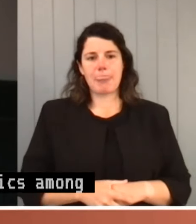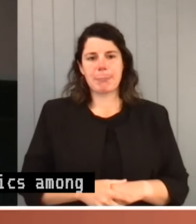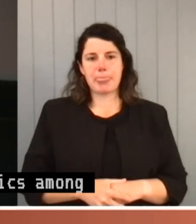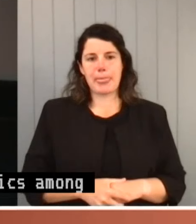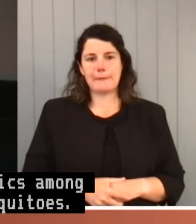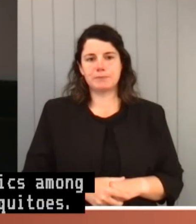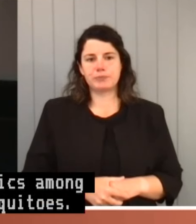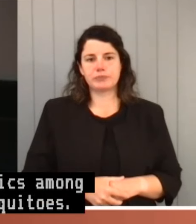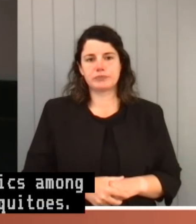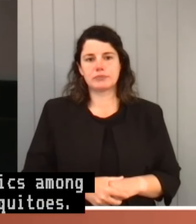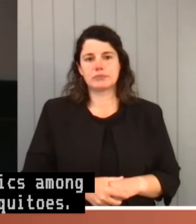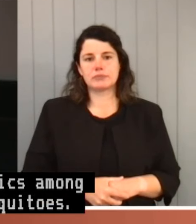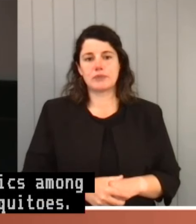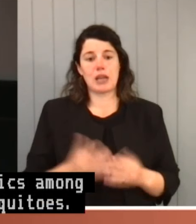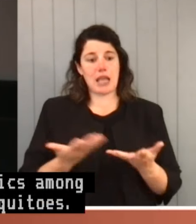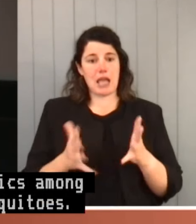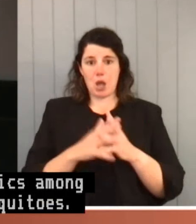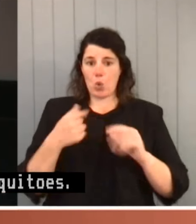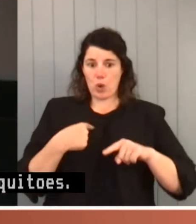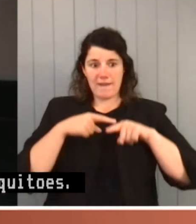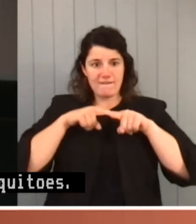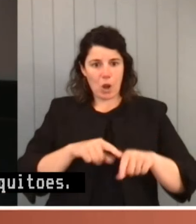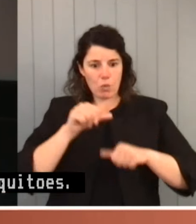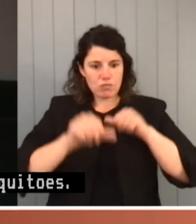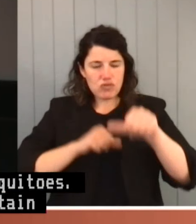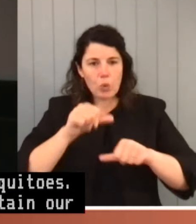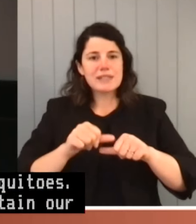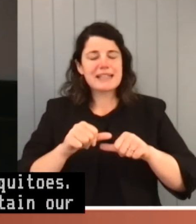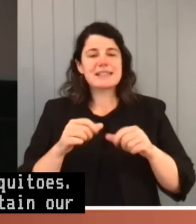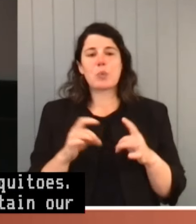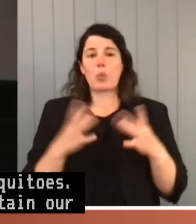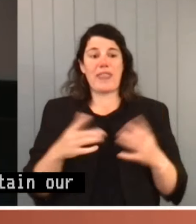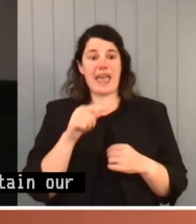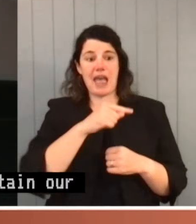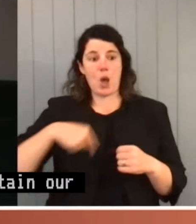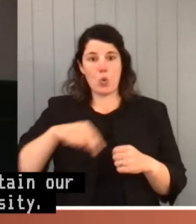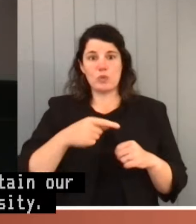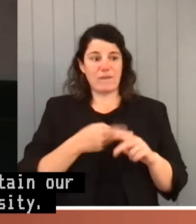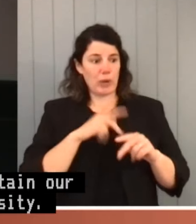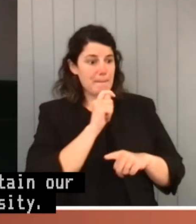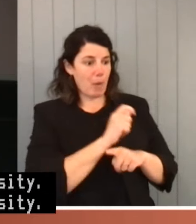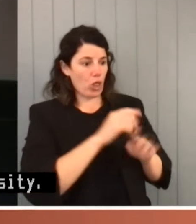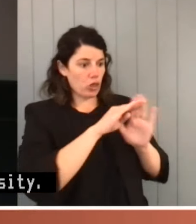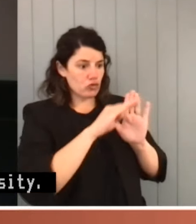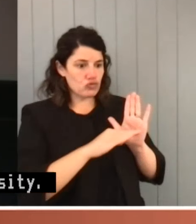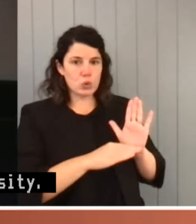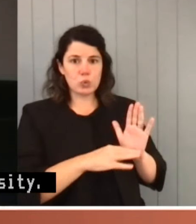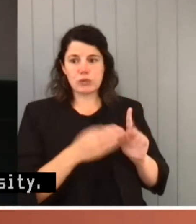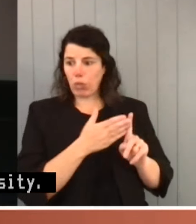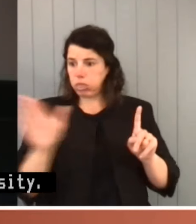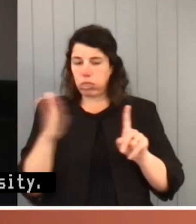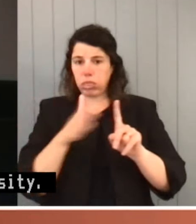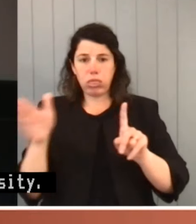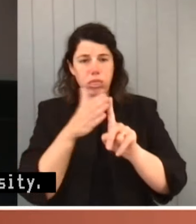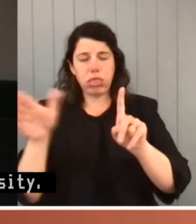our cultural life and biodiversity. Without them, the desert of despotism assumes the landscape. I just love those